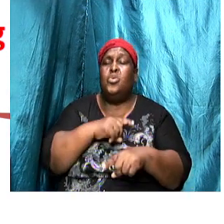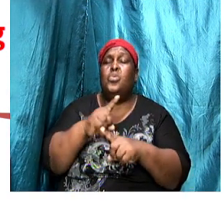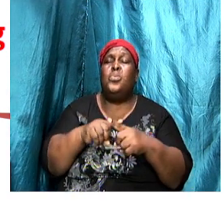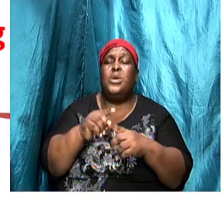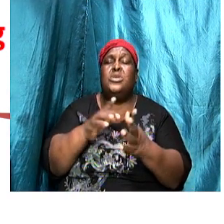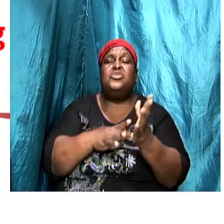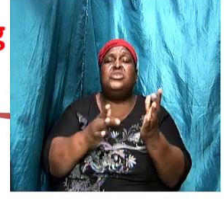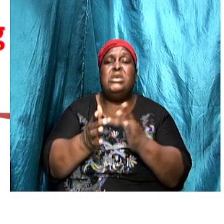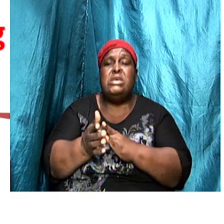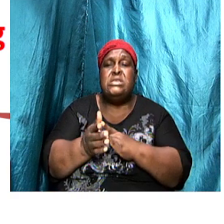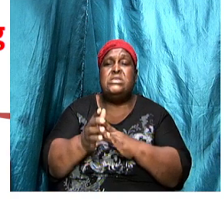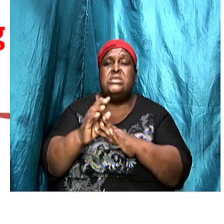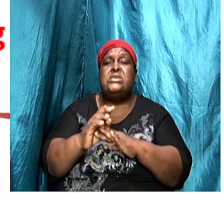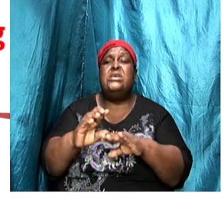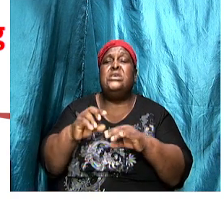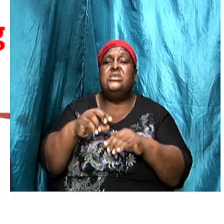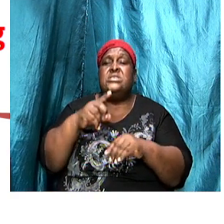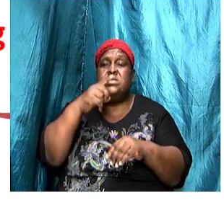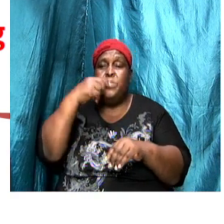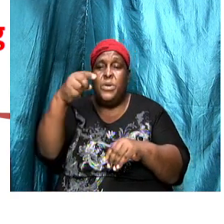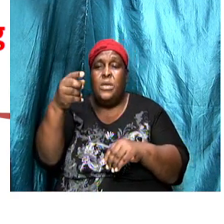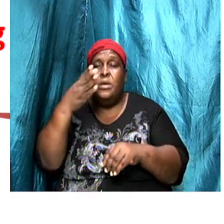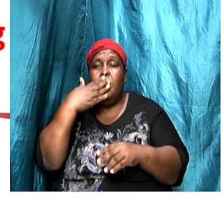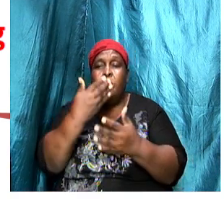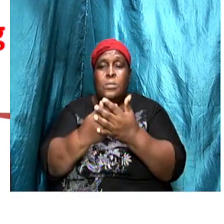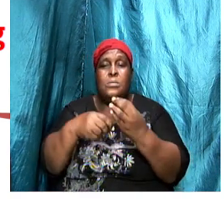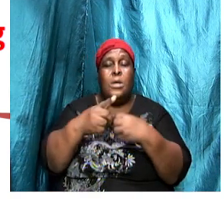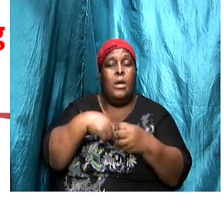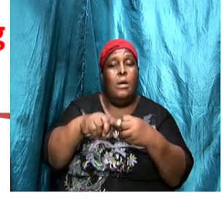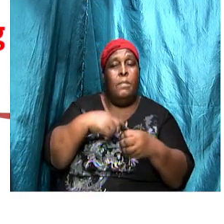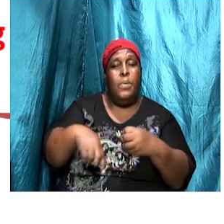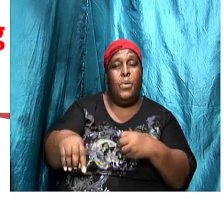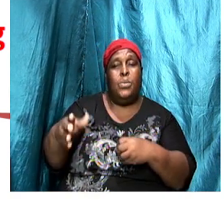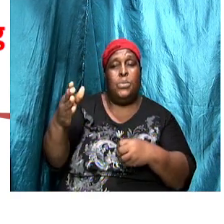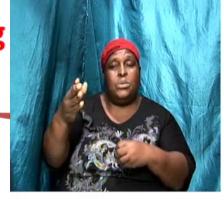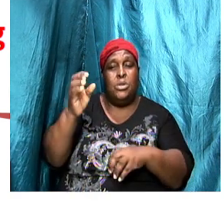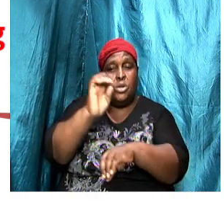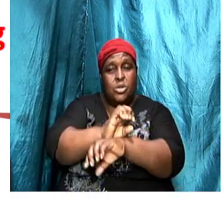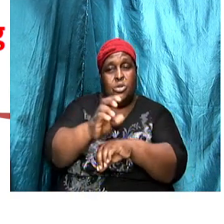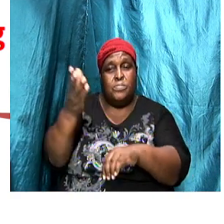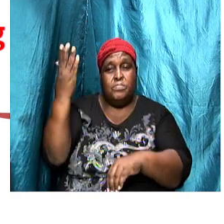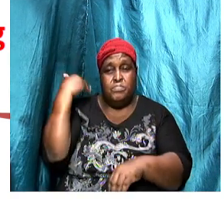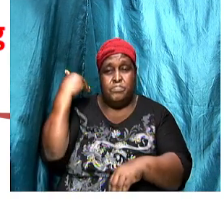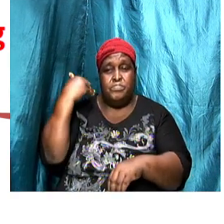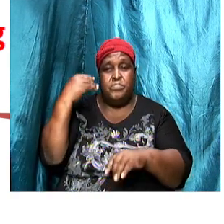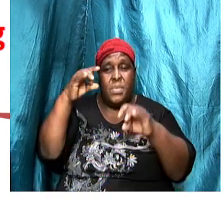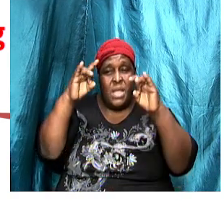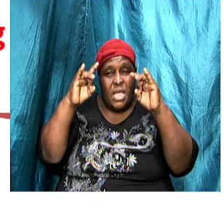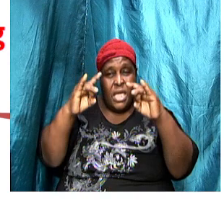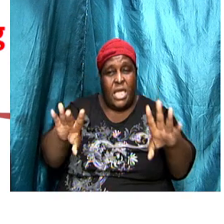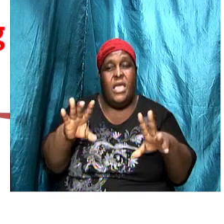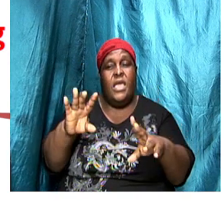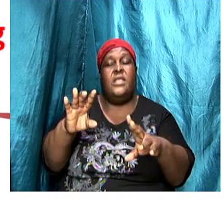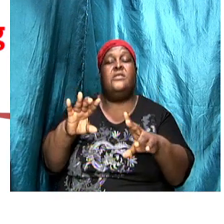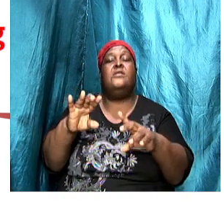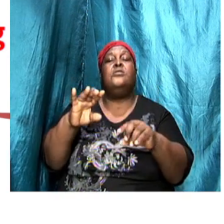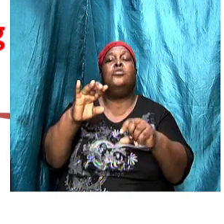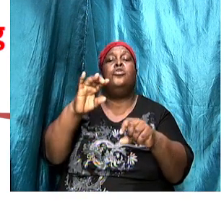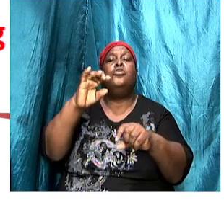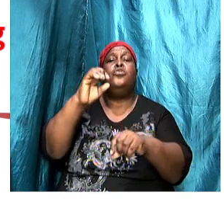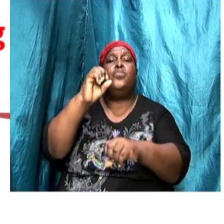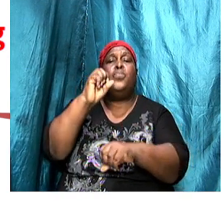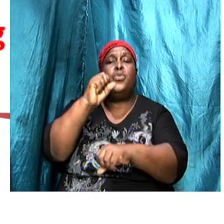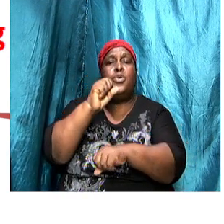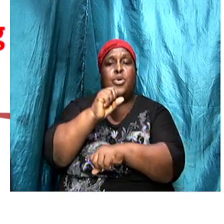them that I see this about you and you hate the words of the Nicolation which I also hate